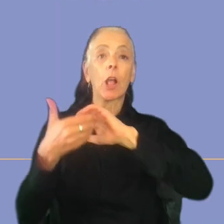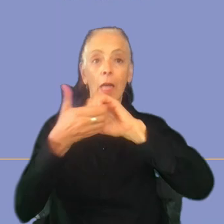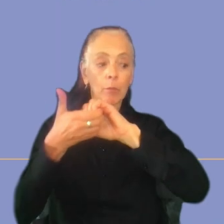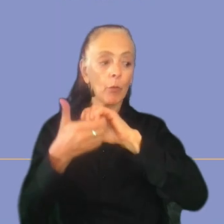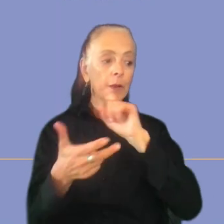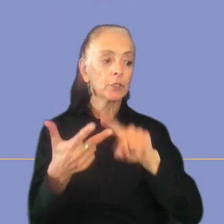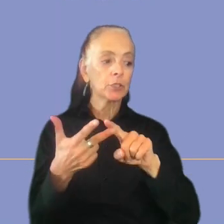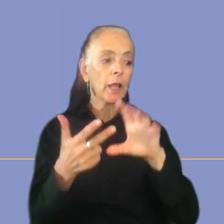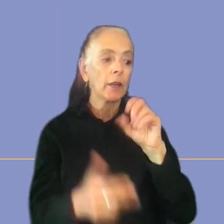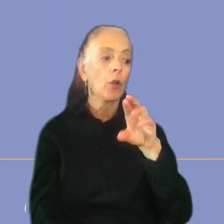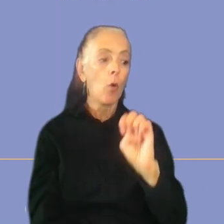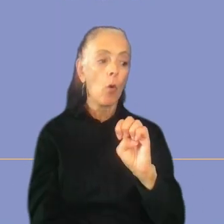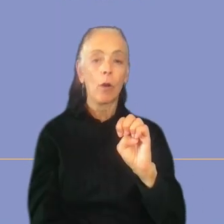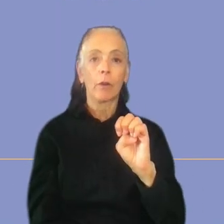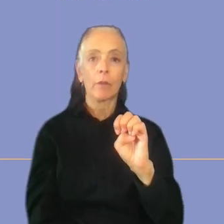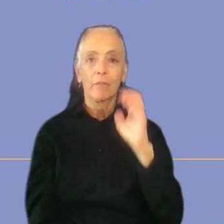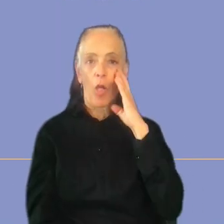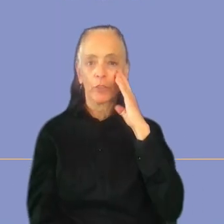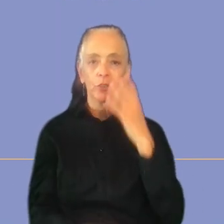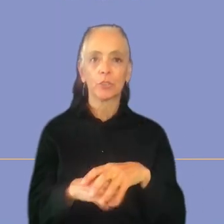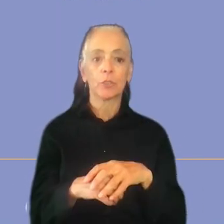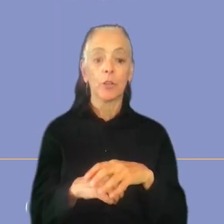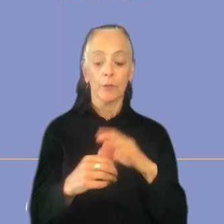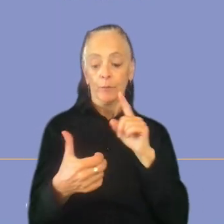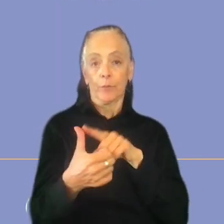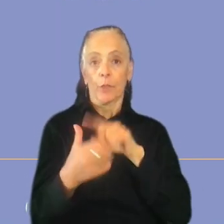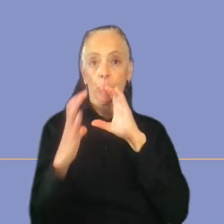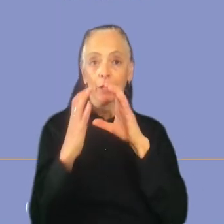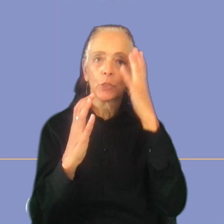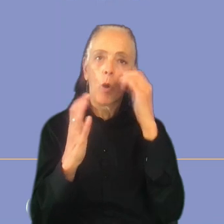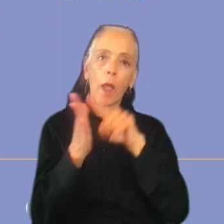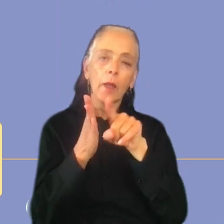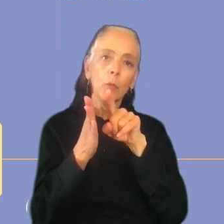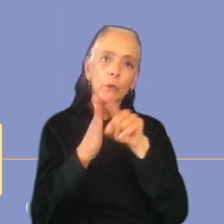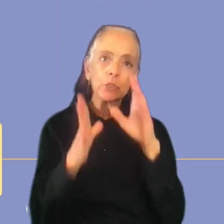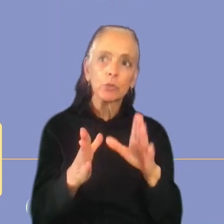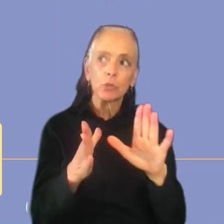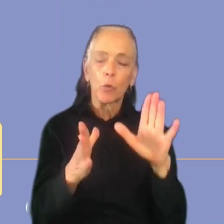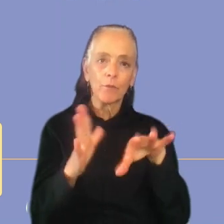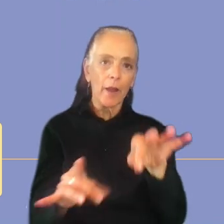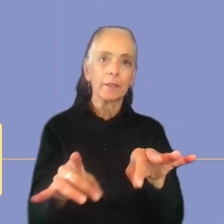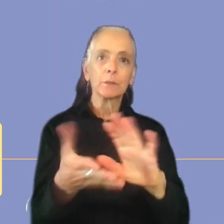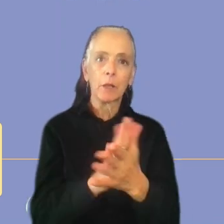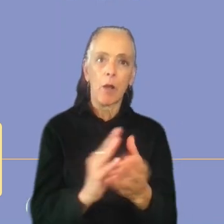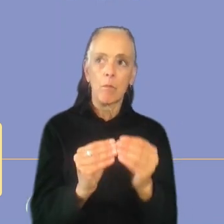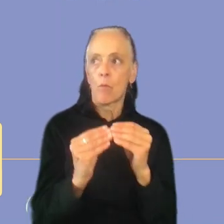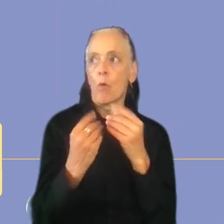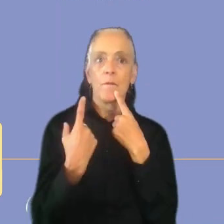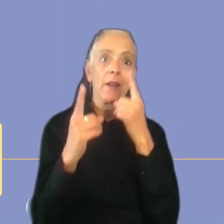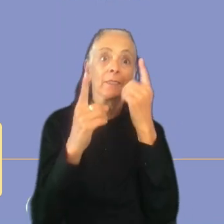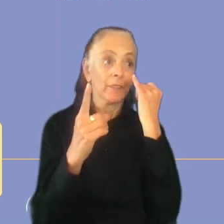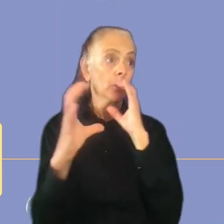Communication because as a researcher, your findings become more actionable and effective only if you communicate them